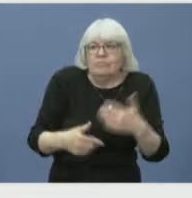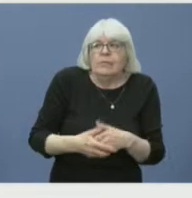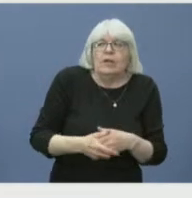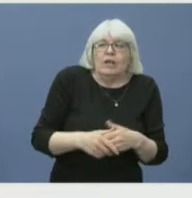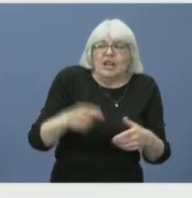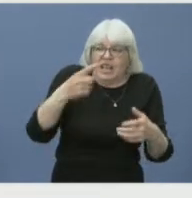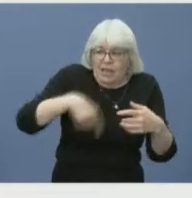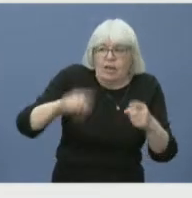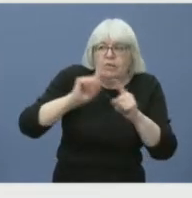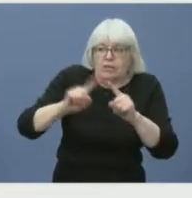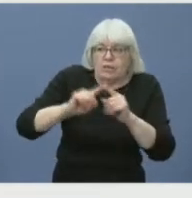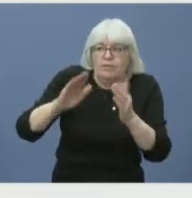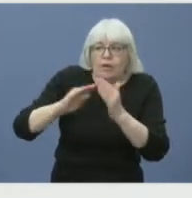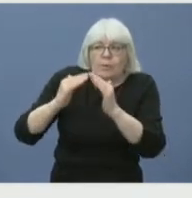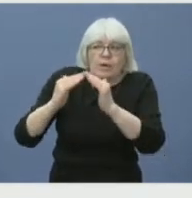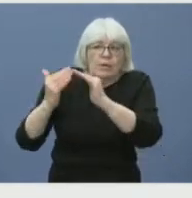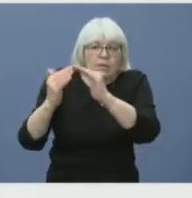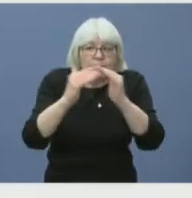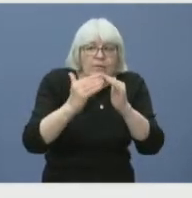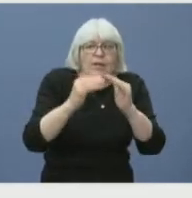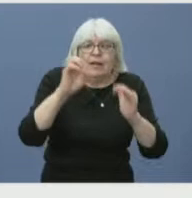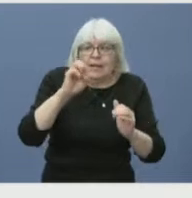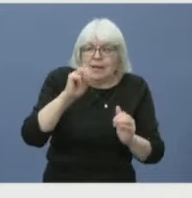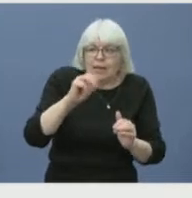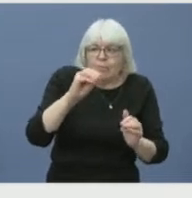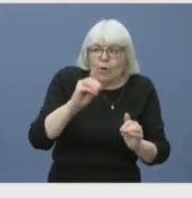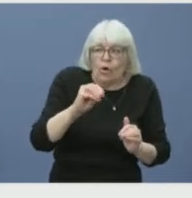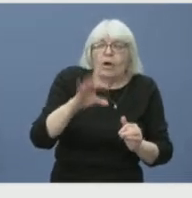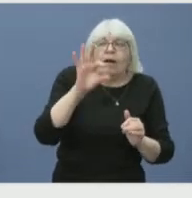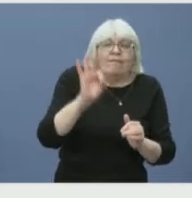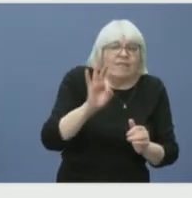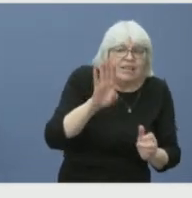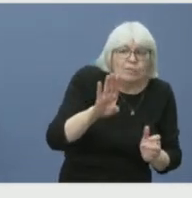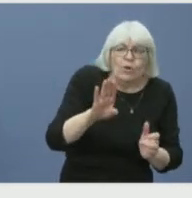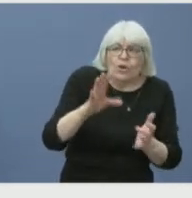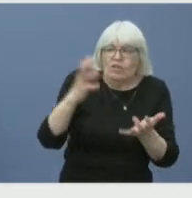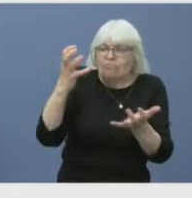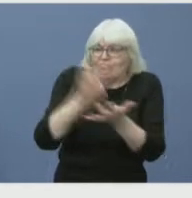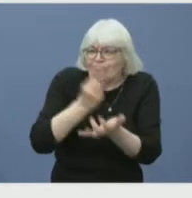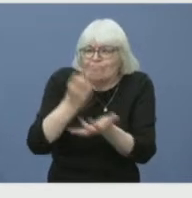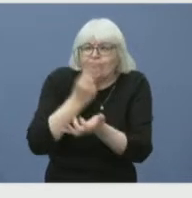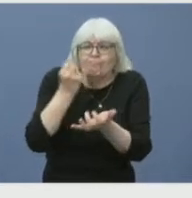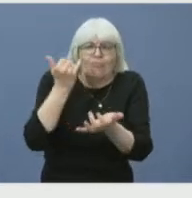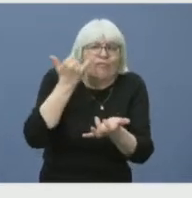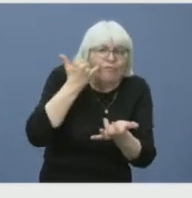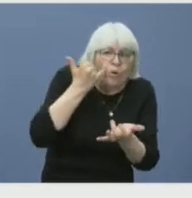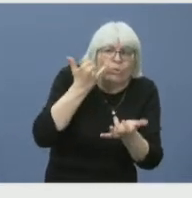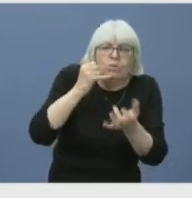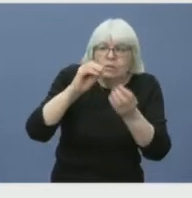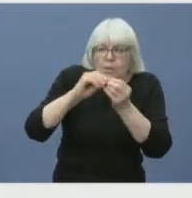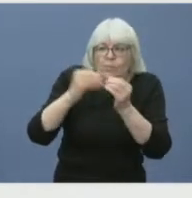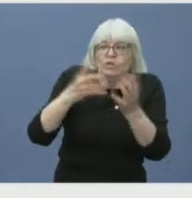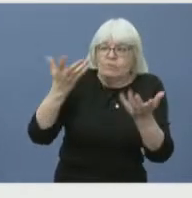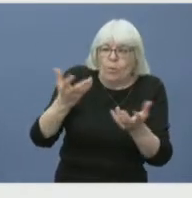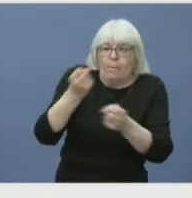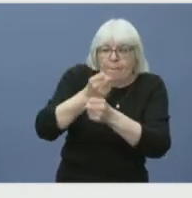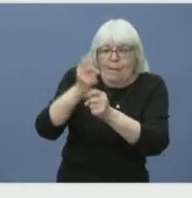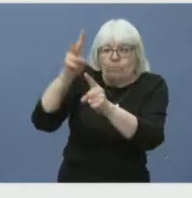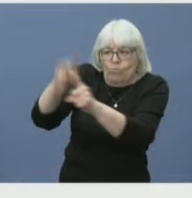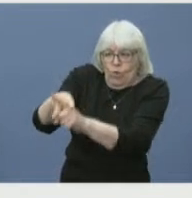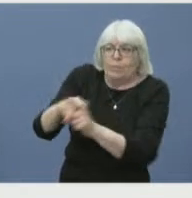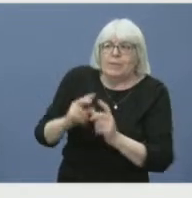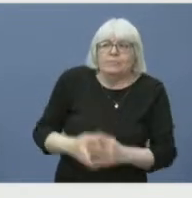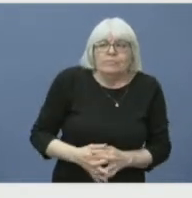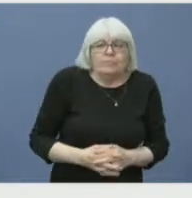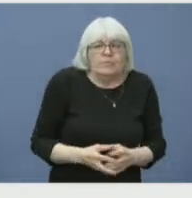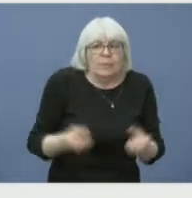Emo Facebook pages for the phone numbers to book your appointment at. We are currently experiencing high call